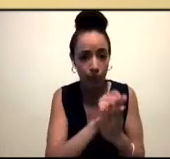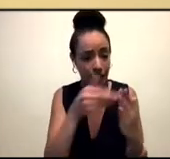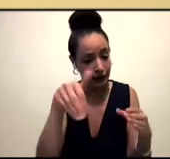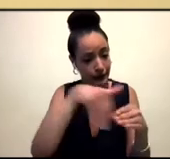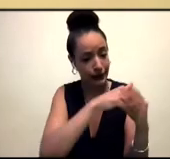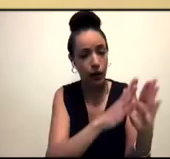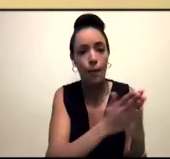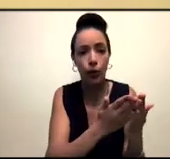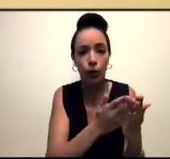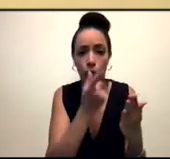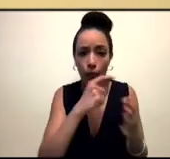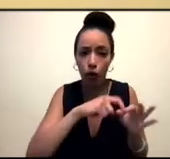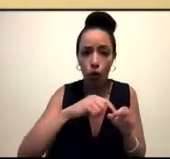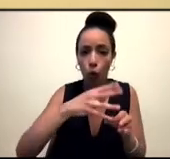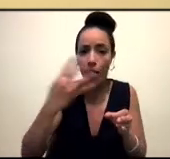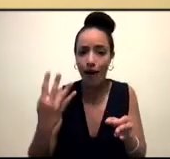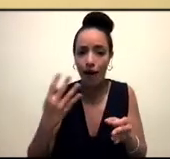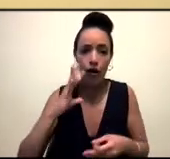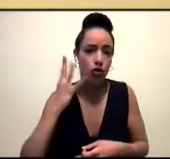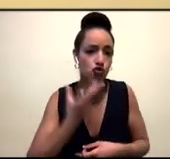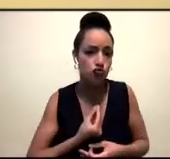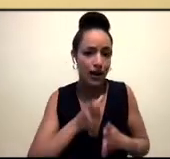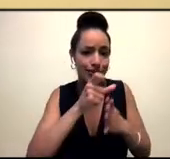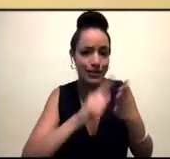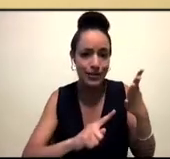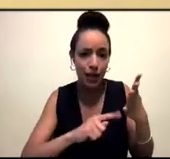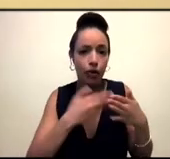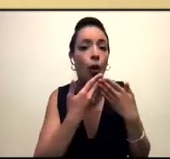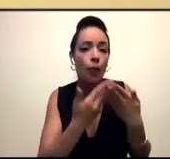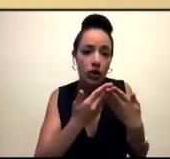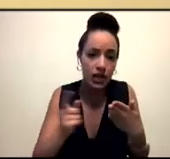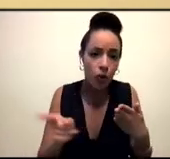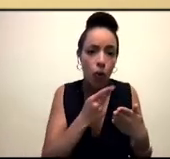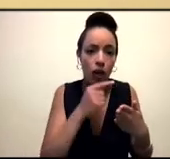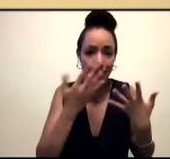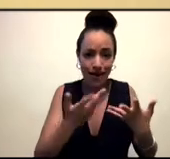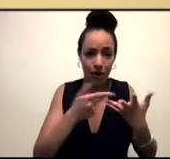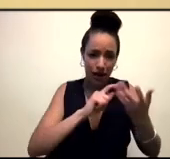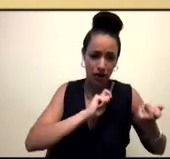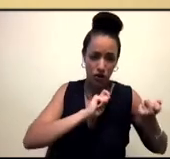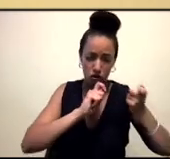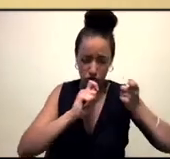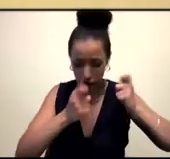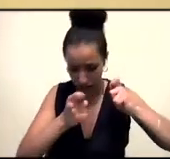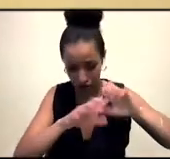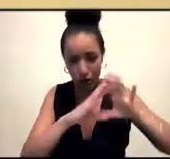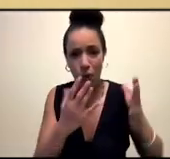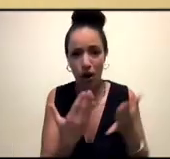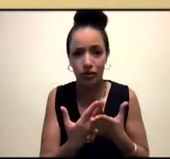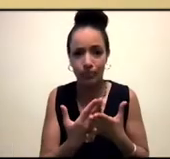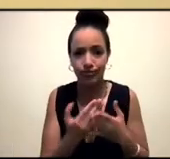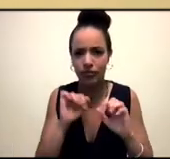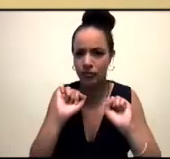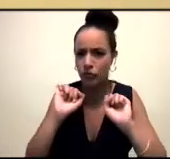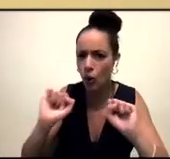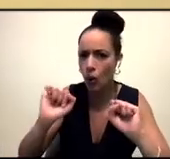queer, trans, disabled, and Muslim, who are changing the world right now. And so I wondered, what was the motivation for you in essentially